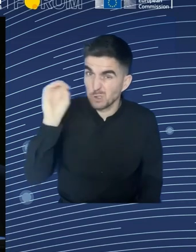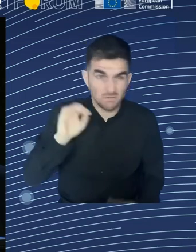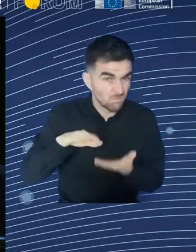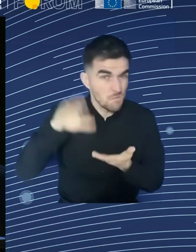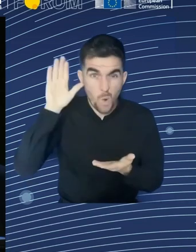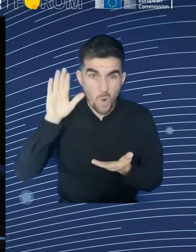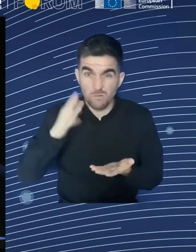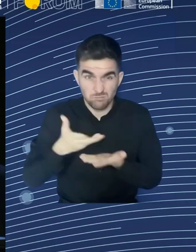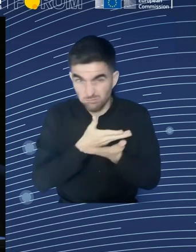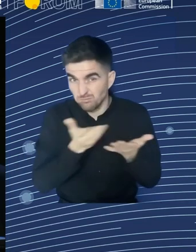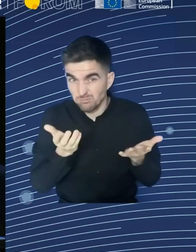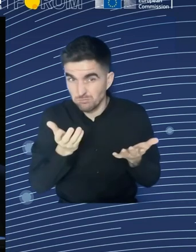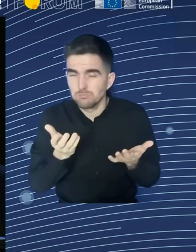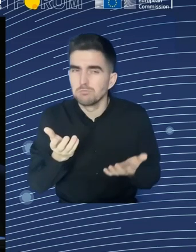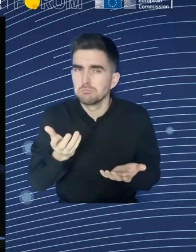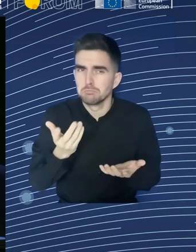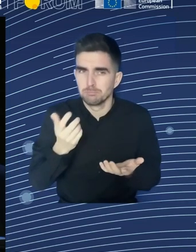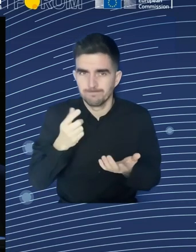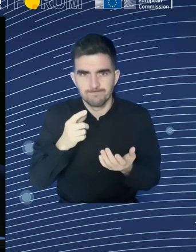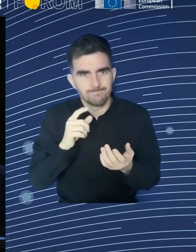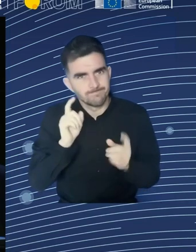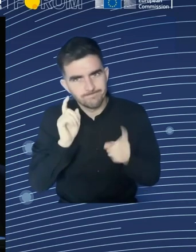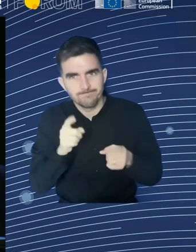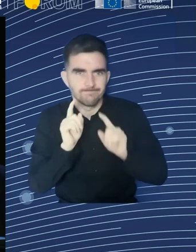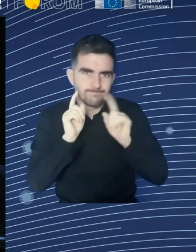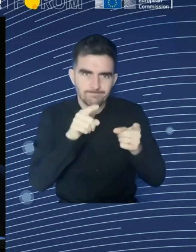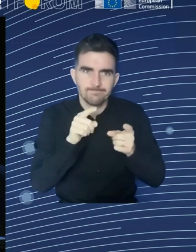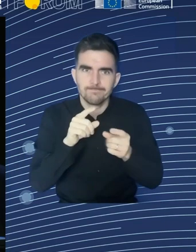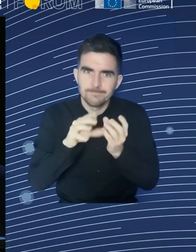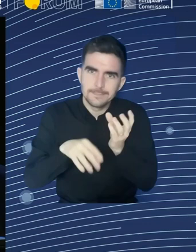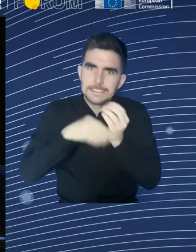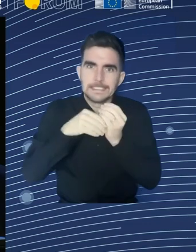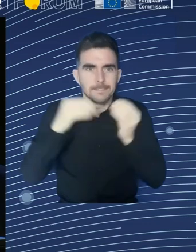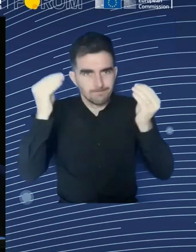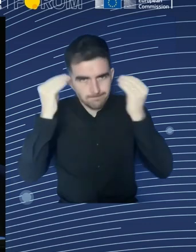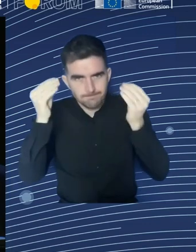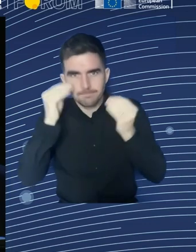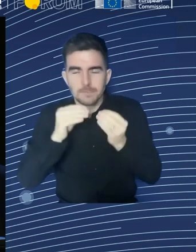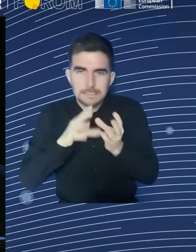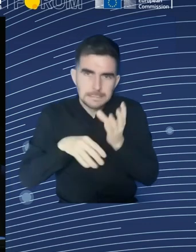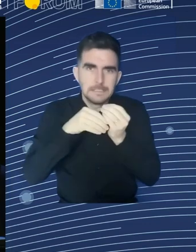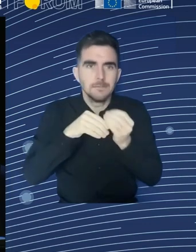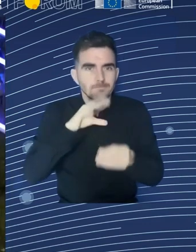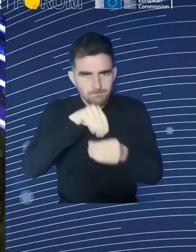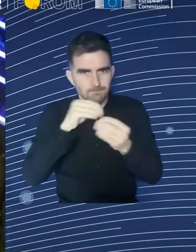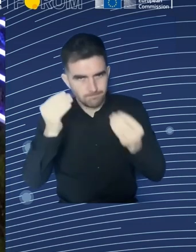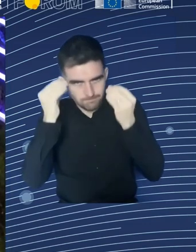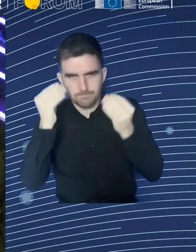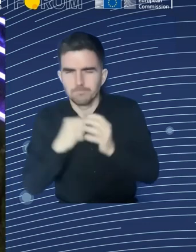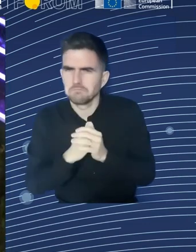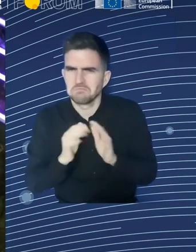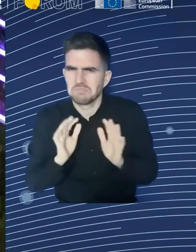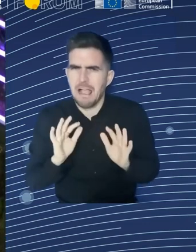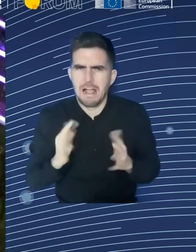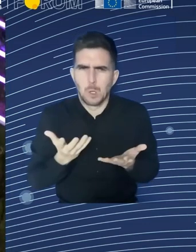And someone else, Antoine, has asked, is there a place for more workplace democracy in the pillar of social rights? Well,